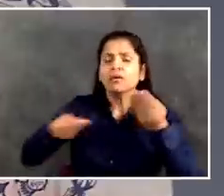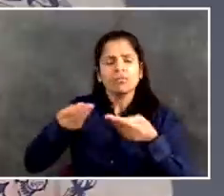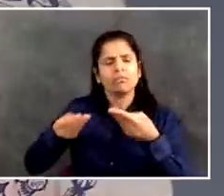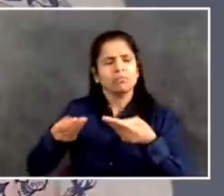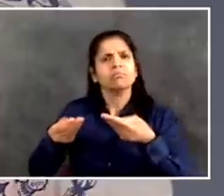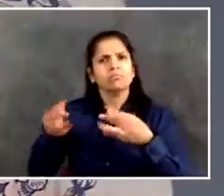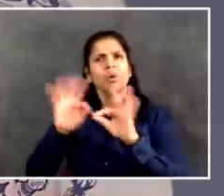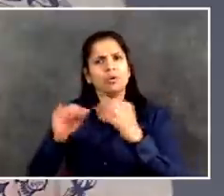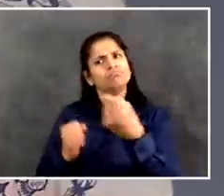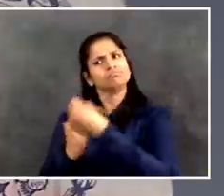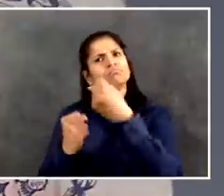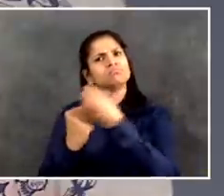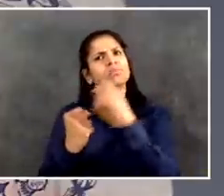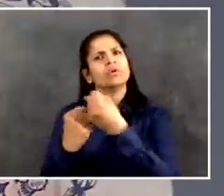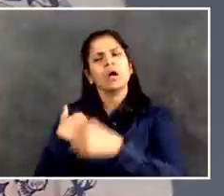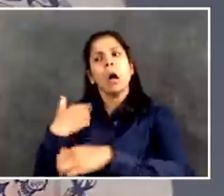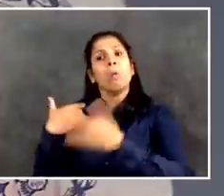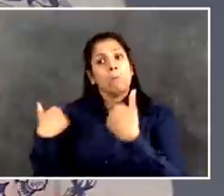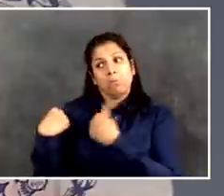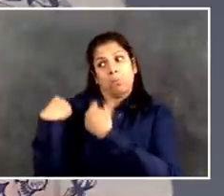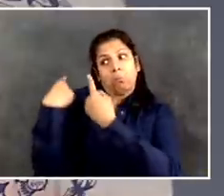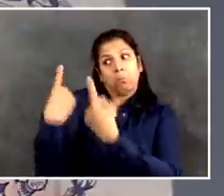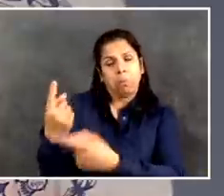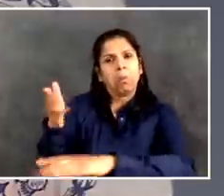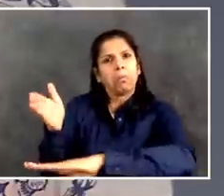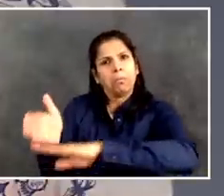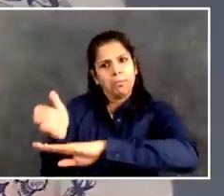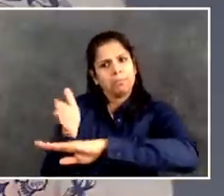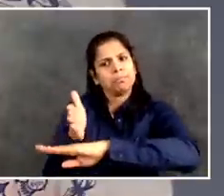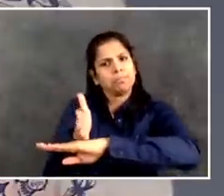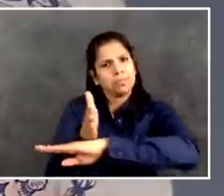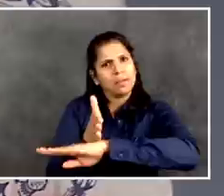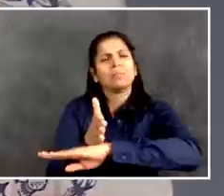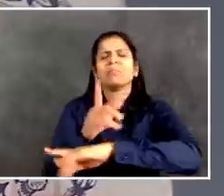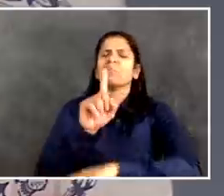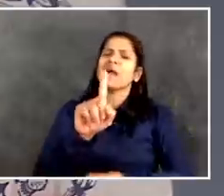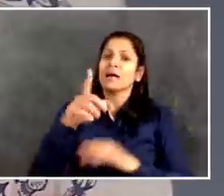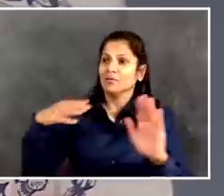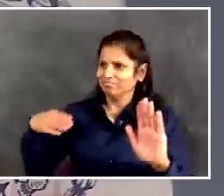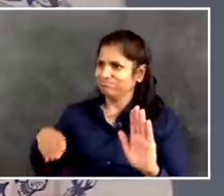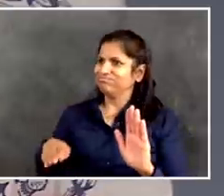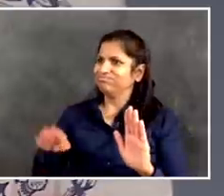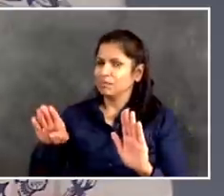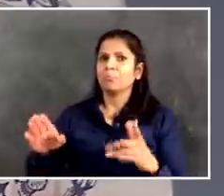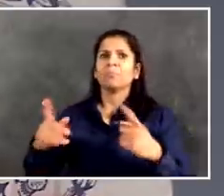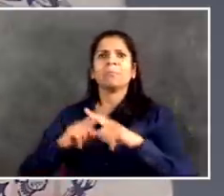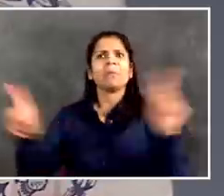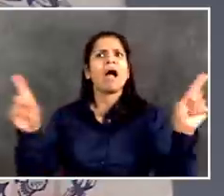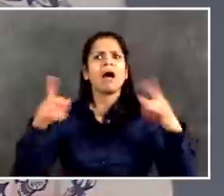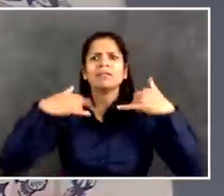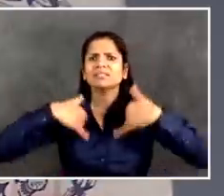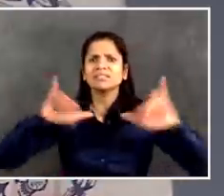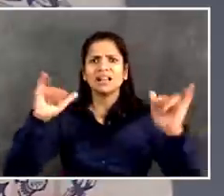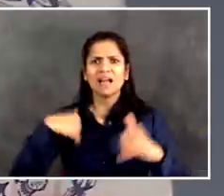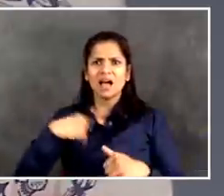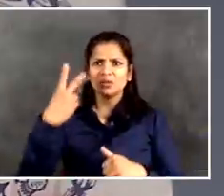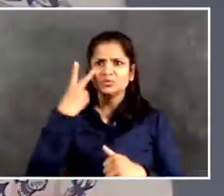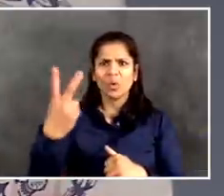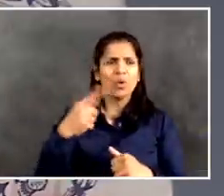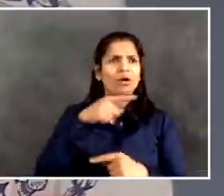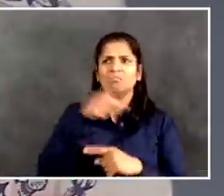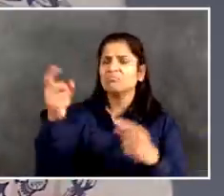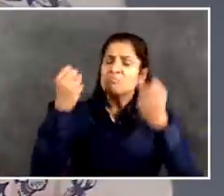environment, the number of people who are food insecure is unquestionably going up. And we'll get to the exact number, but I think it's going to be not